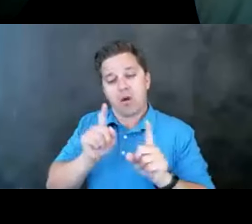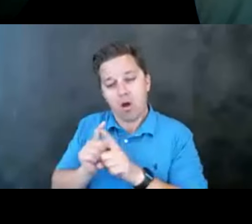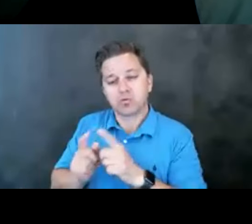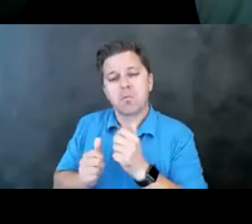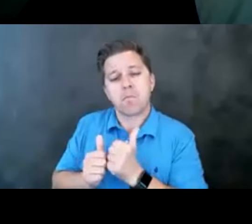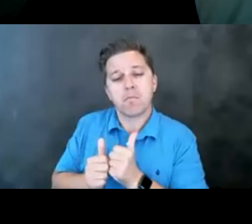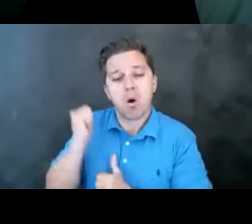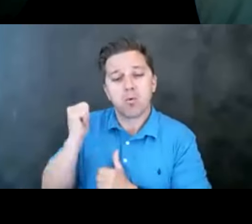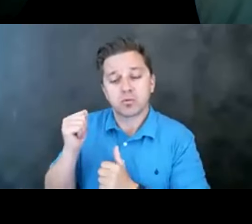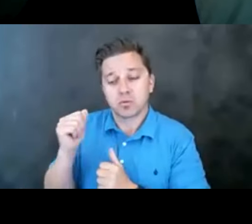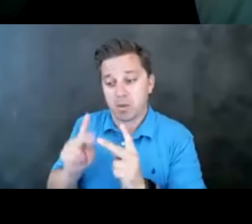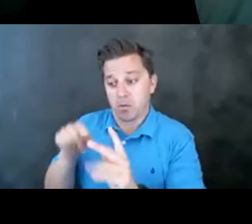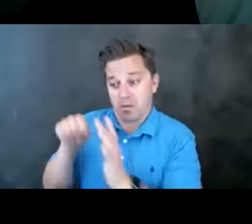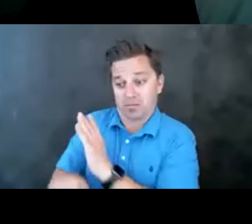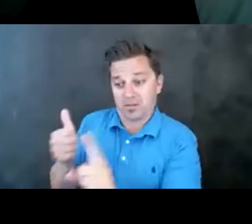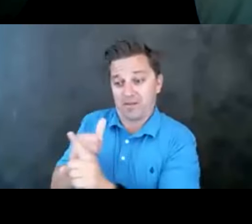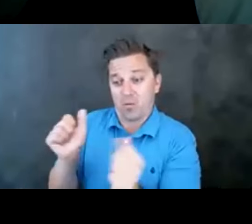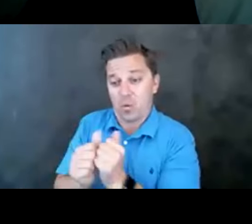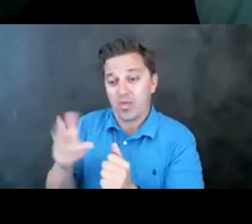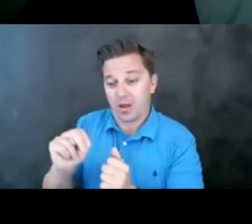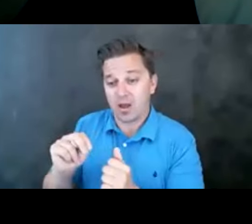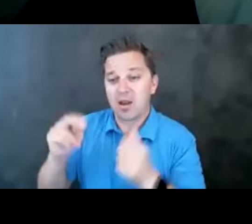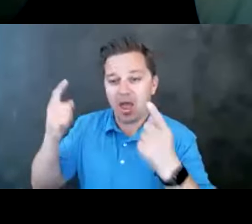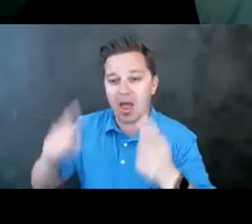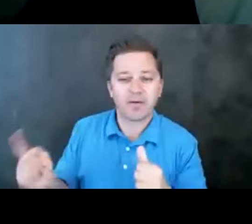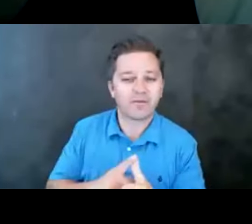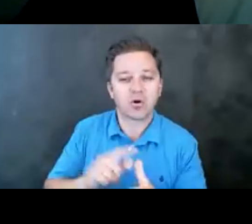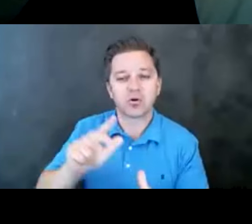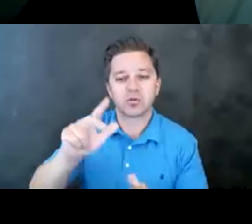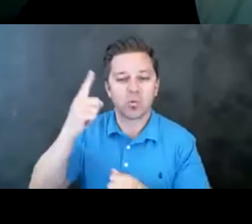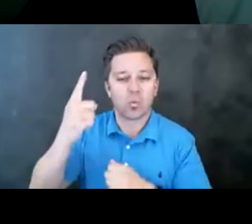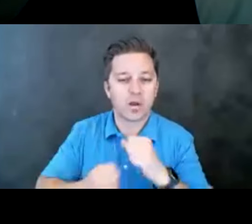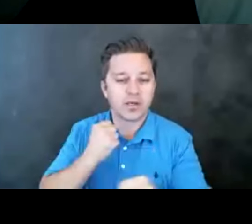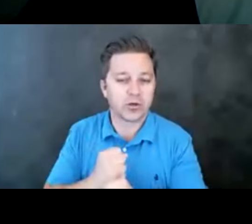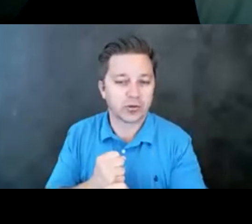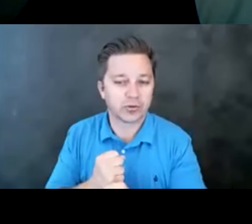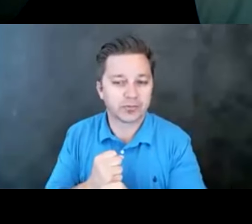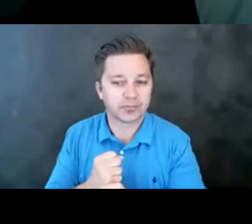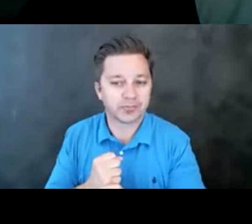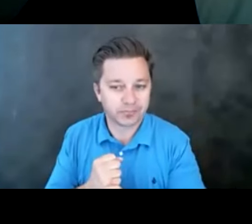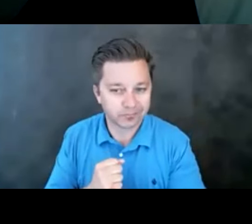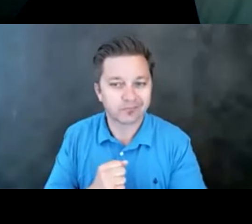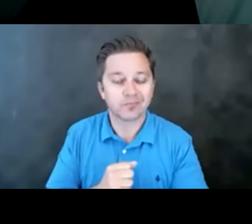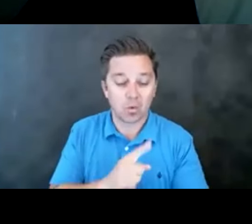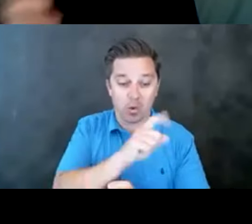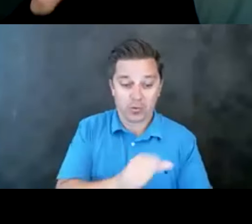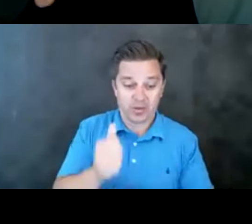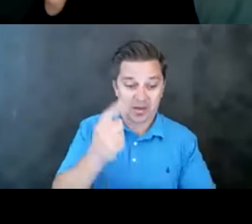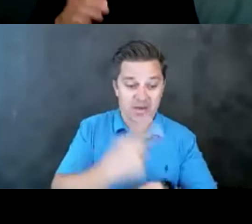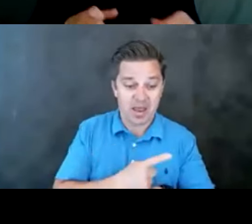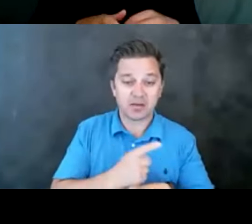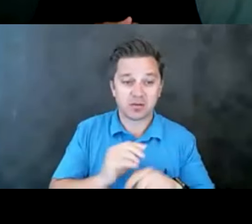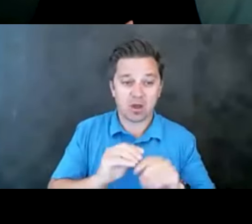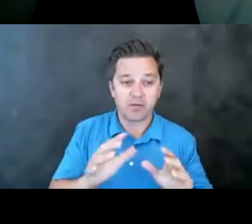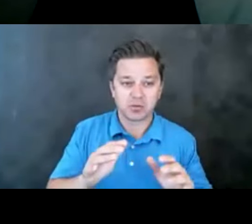suicides by firearm occurred in the first 365 days in the first year. The one to 10-day period obviously was pretty